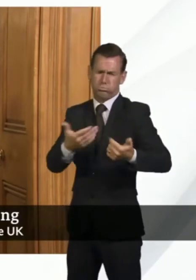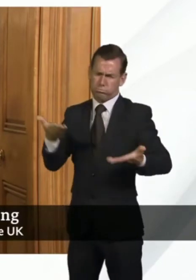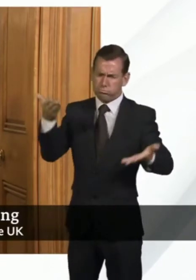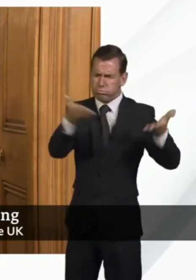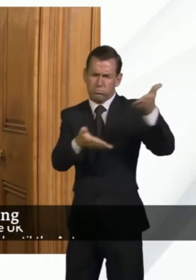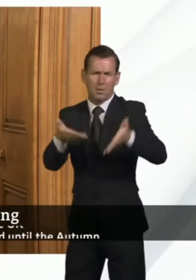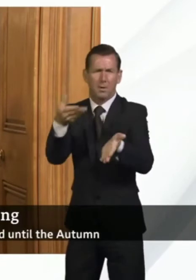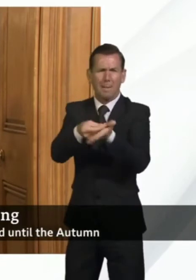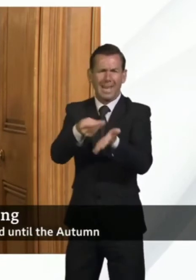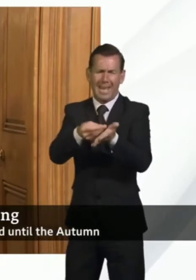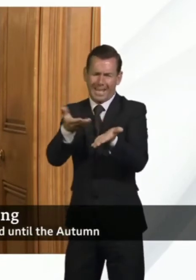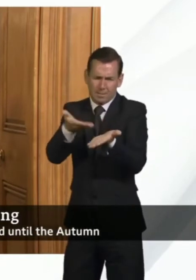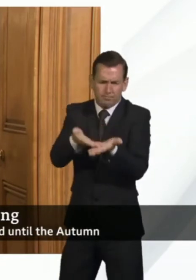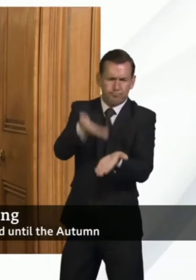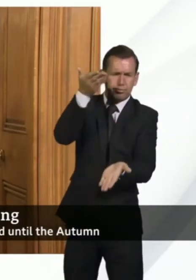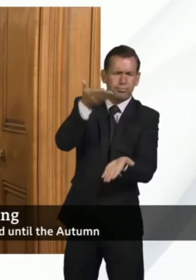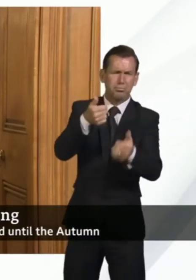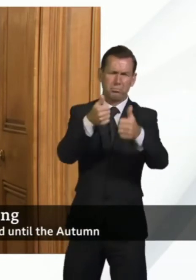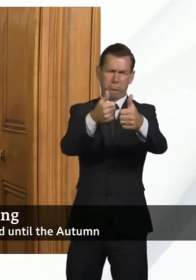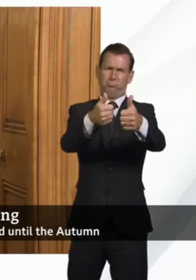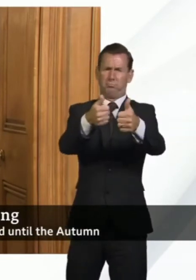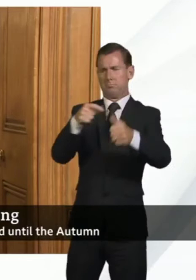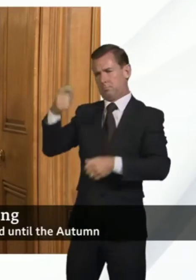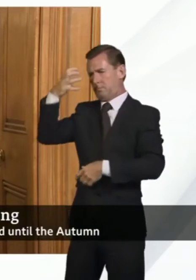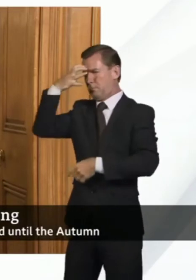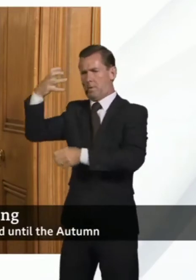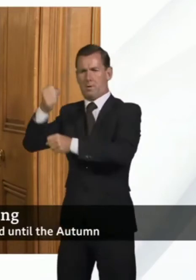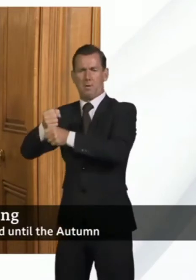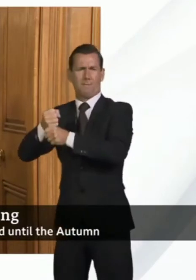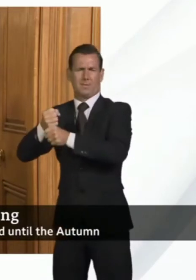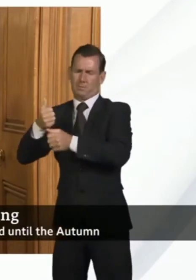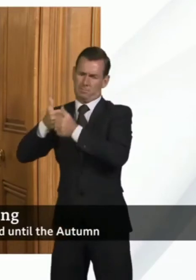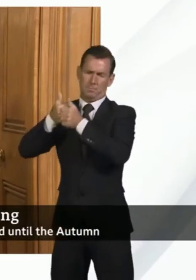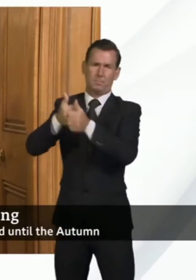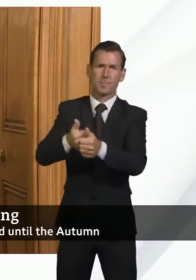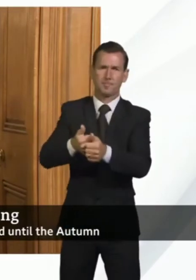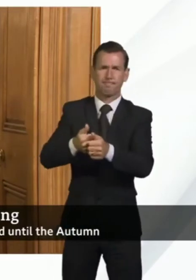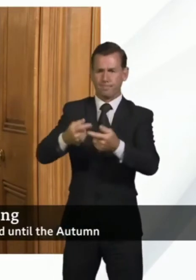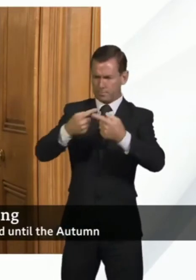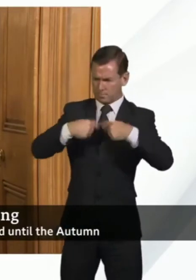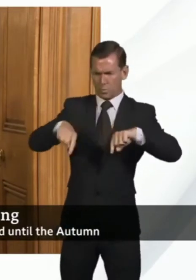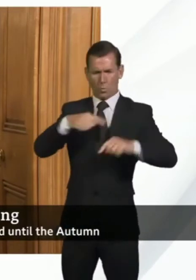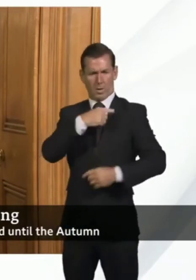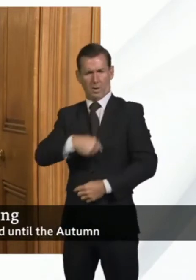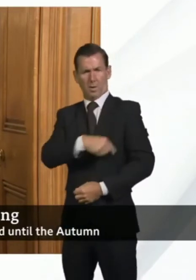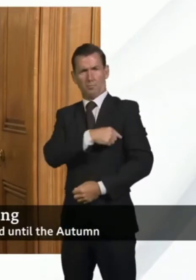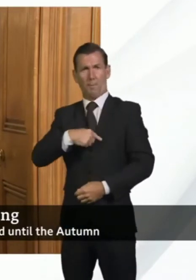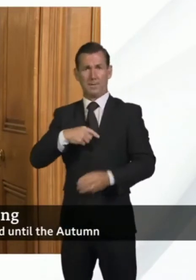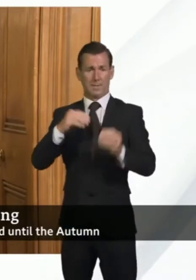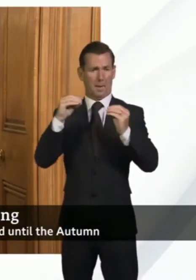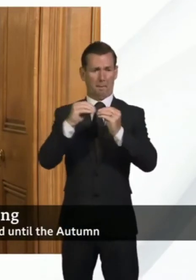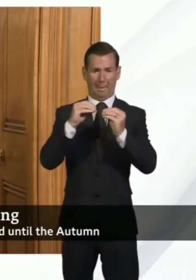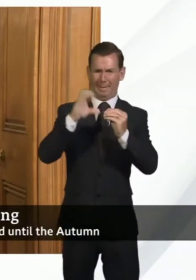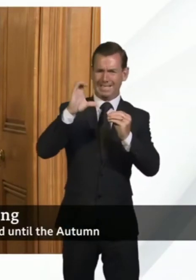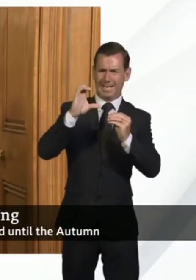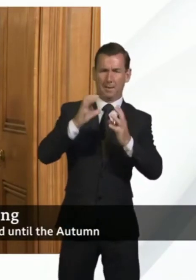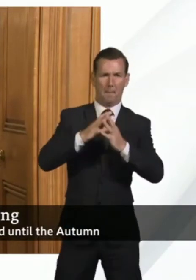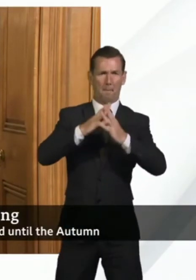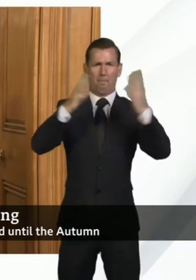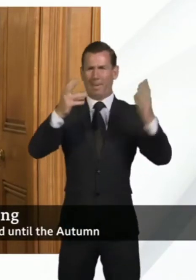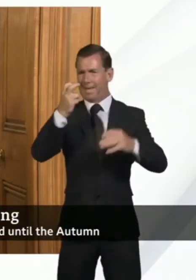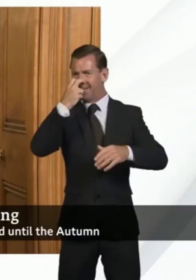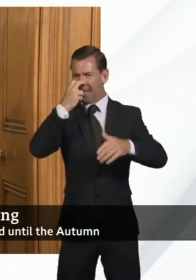government has sought to back them every step of the way. So we promised to match every penny raised by the BBC's Big Night In campaign.